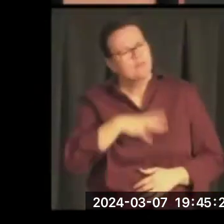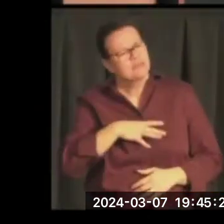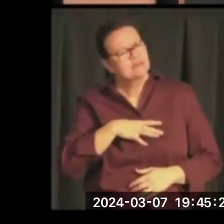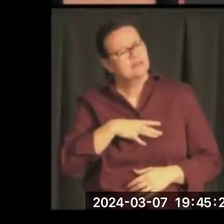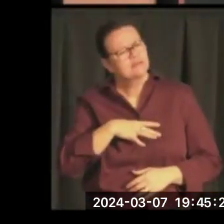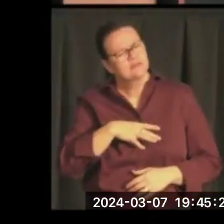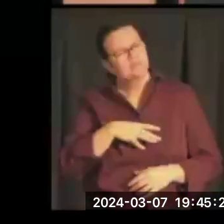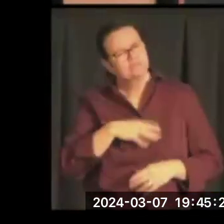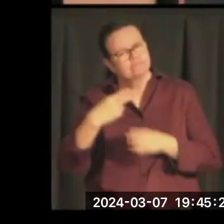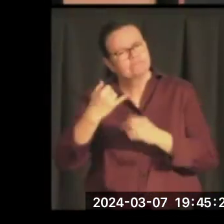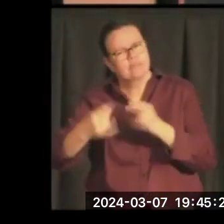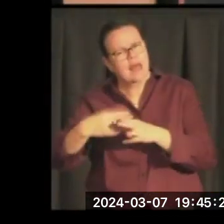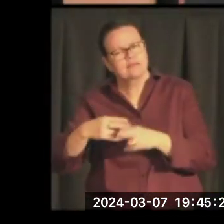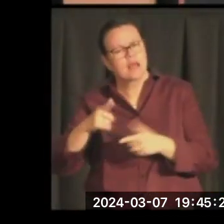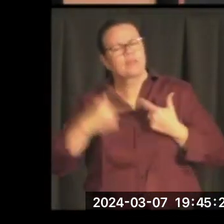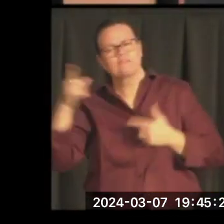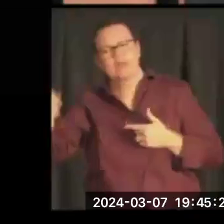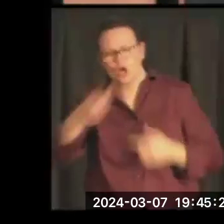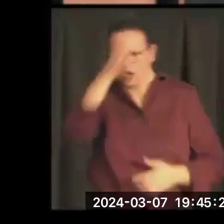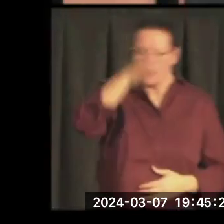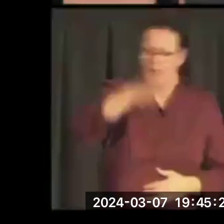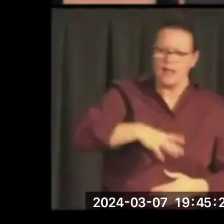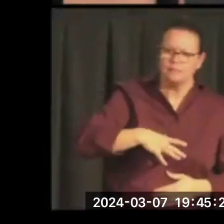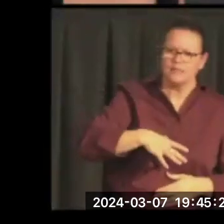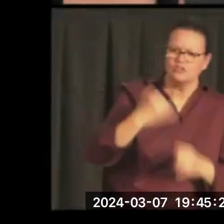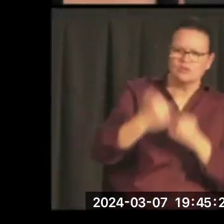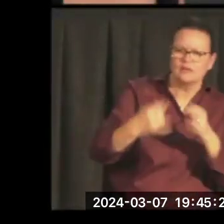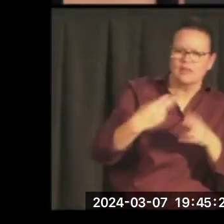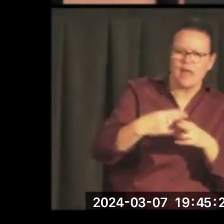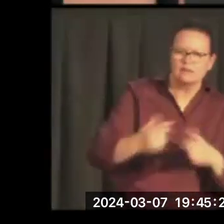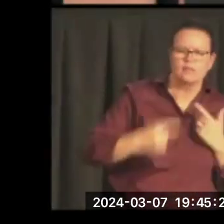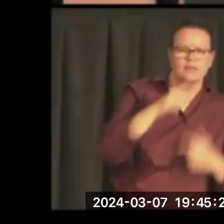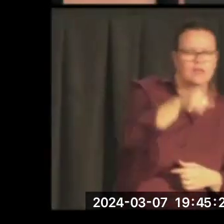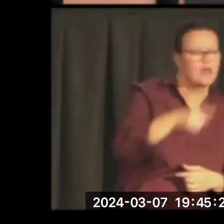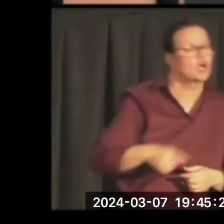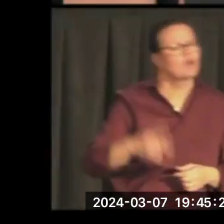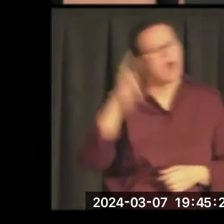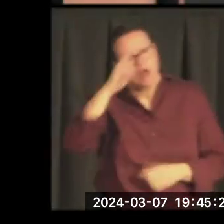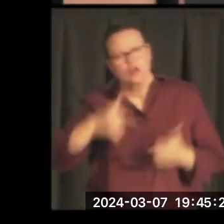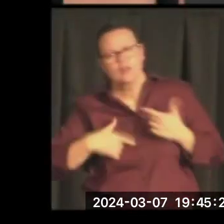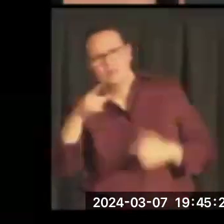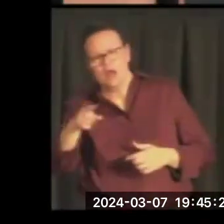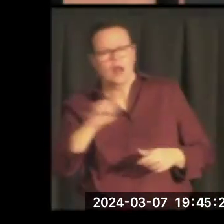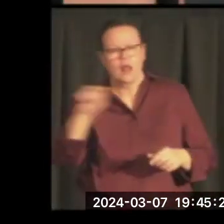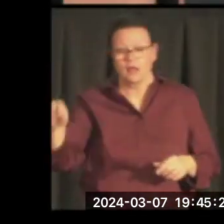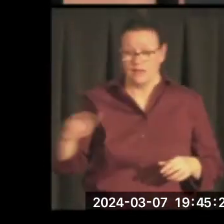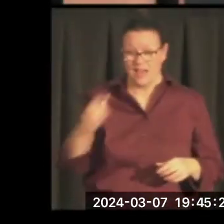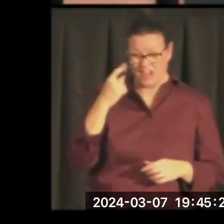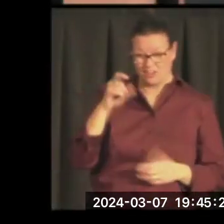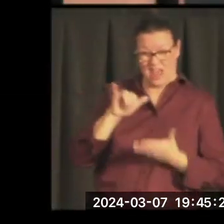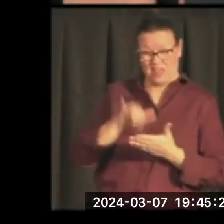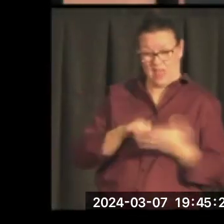that house. Mr. So-and-so and his uncle lived over here. And he knew the names of these. This was decades after the fact, right?